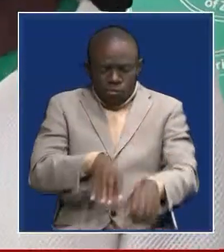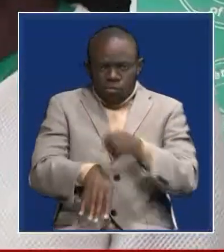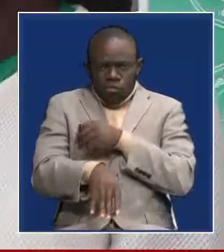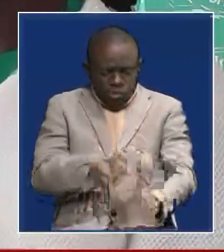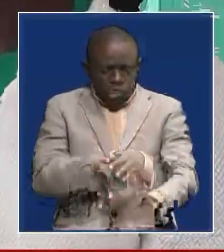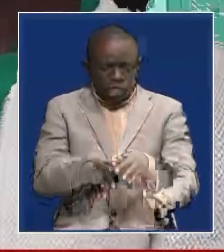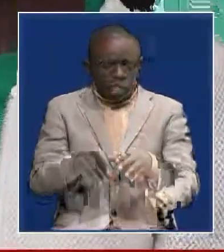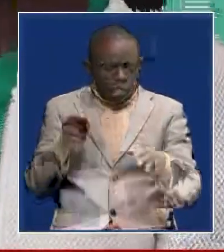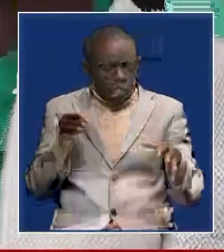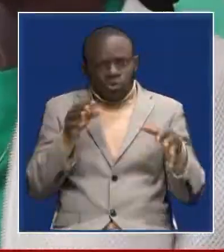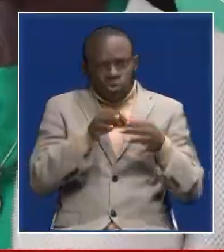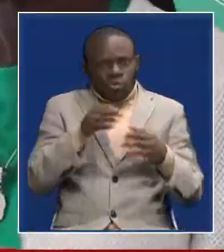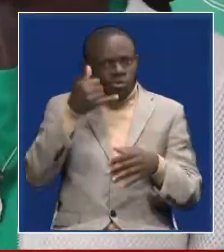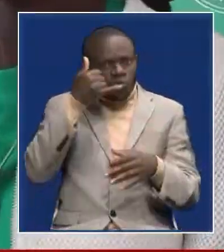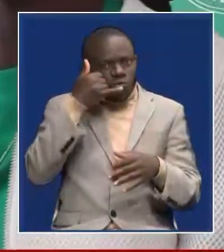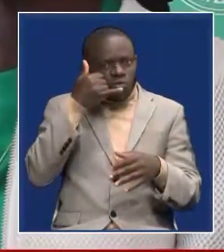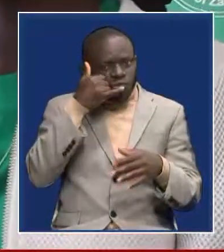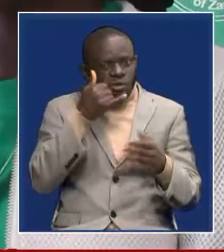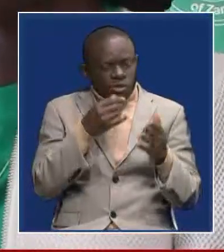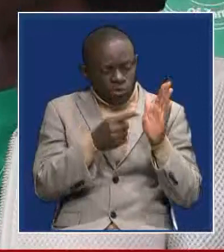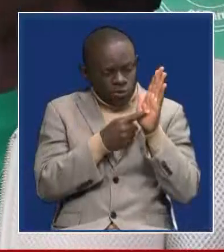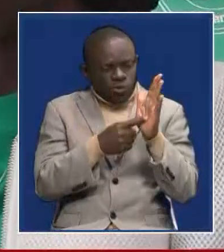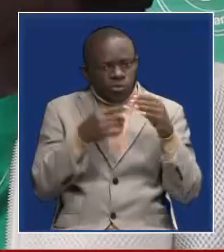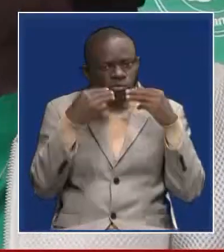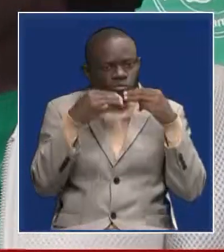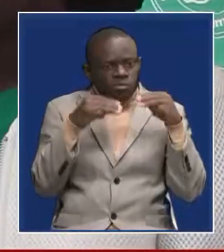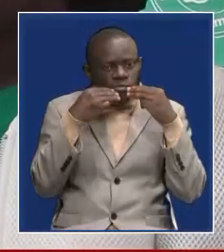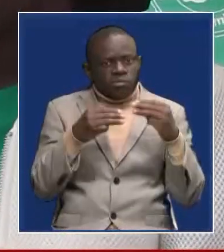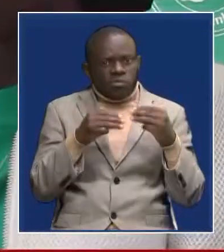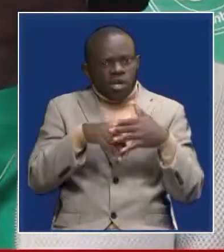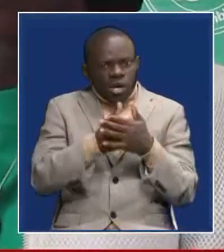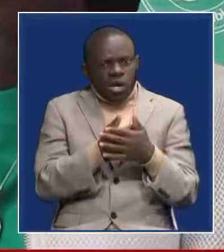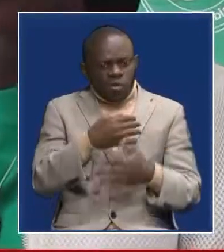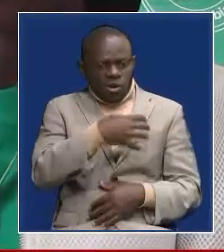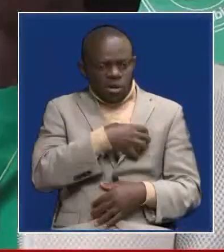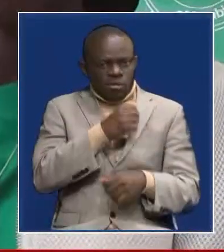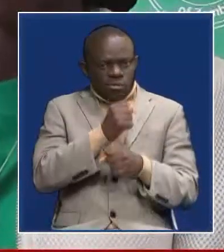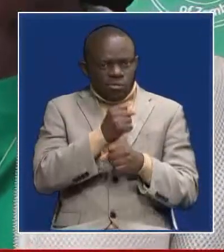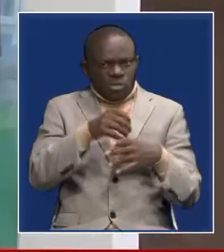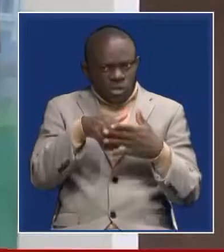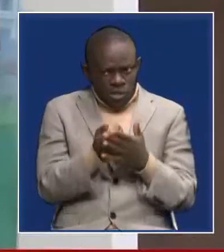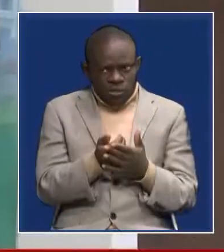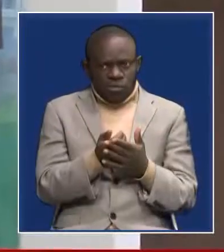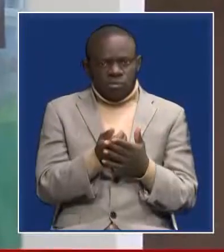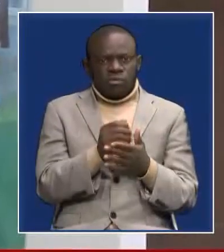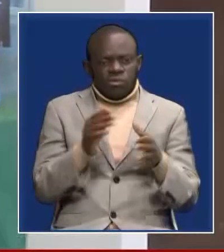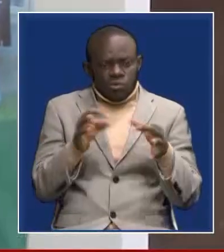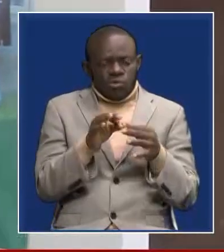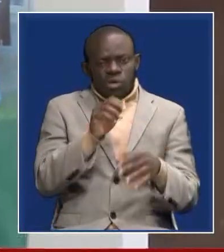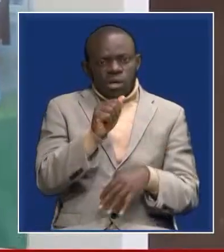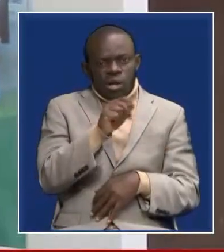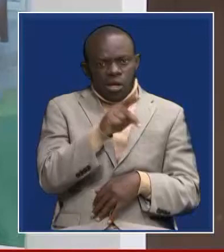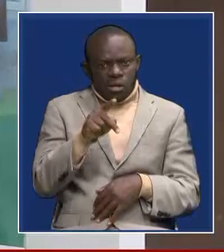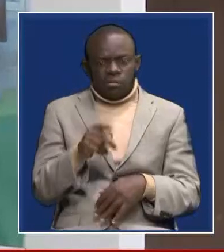phones initially the application will call the the small phone women in